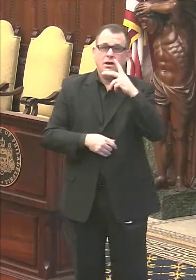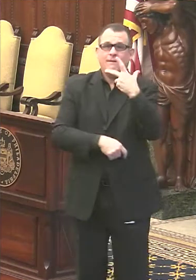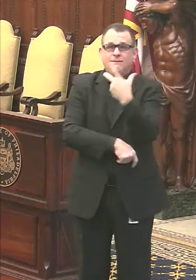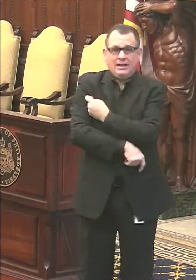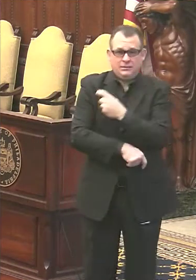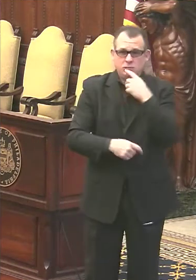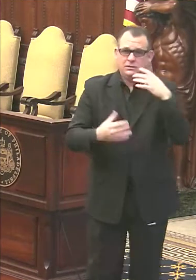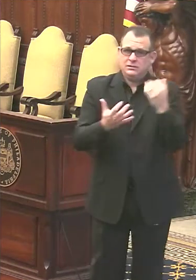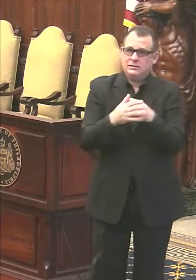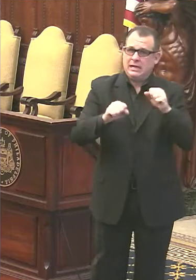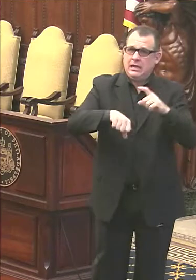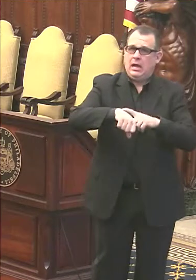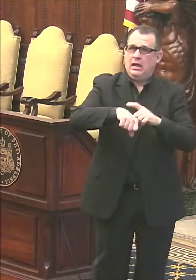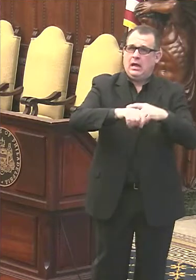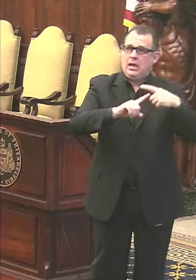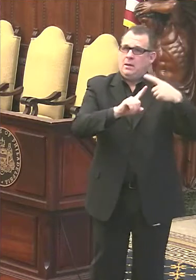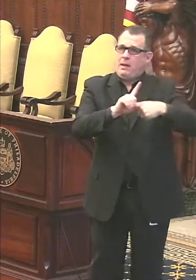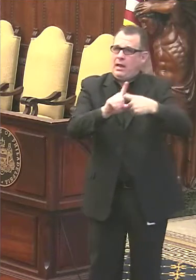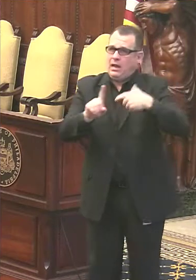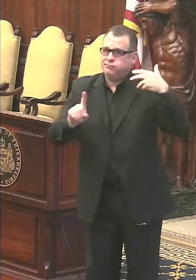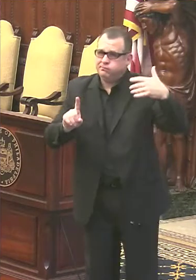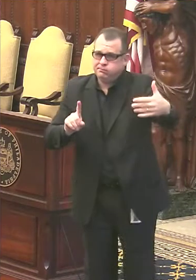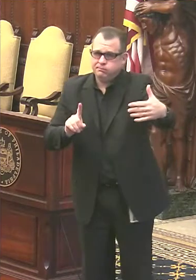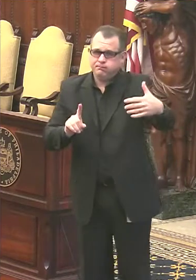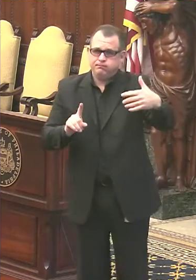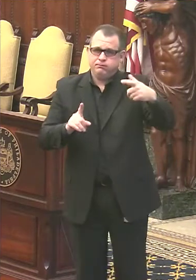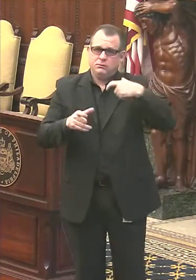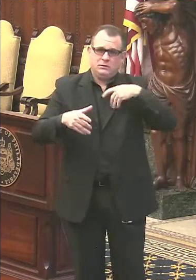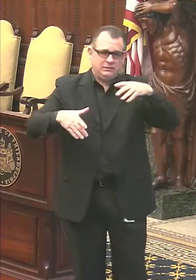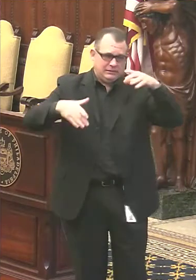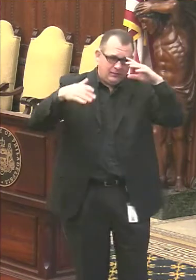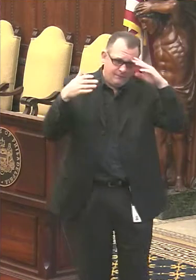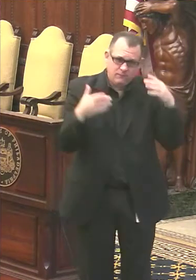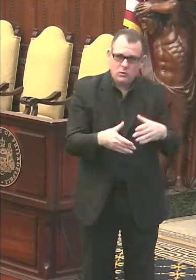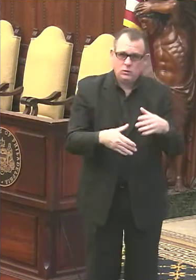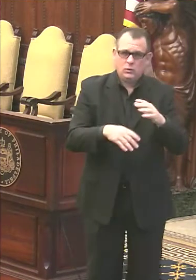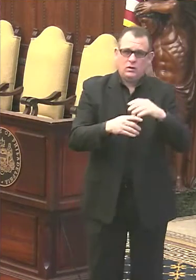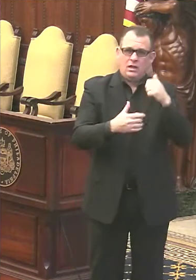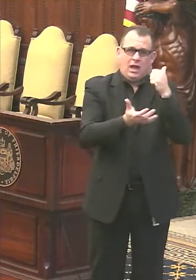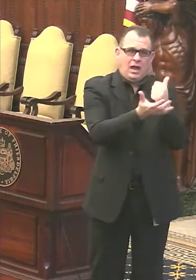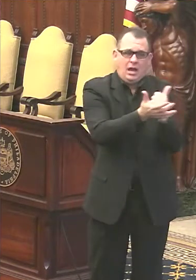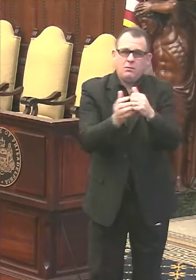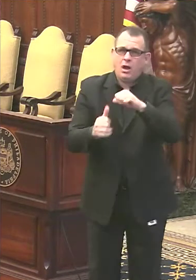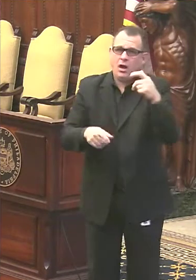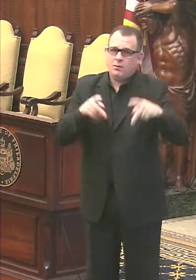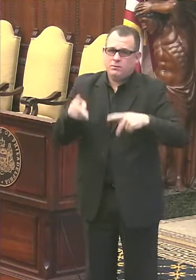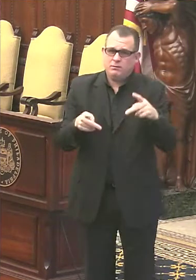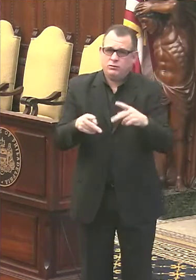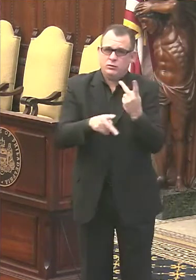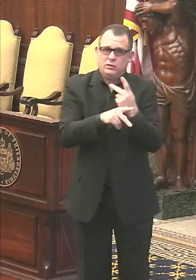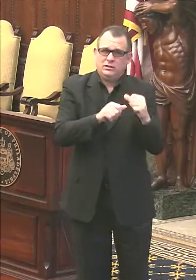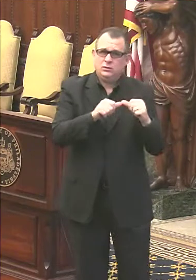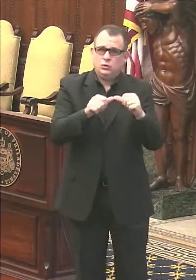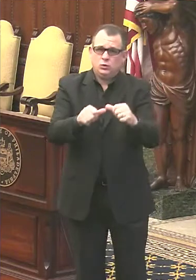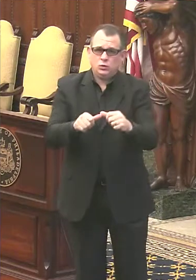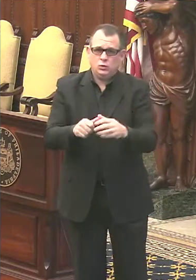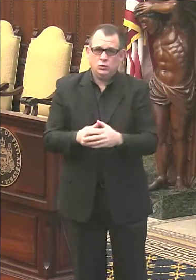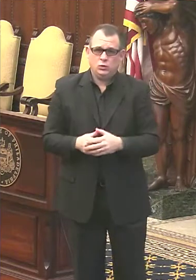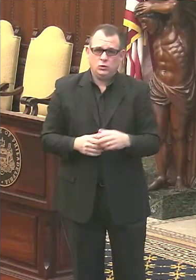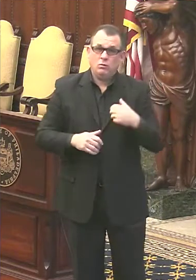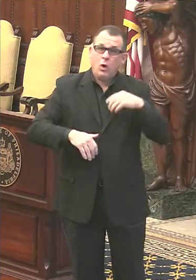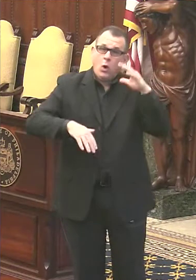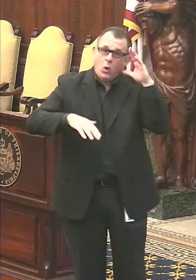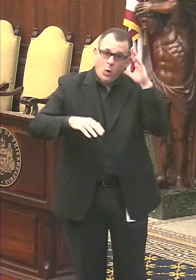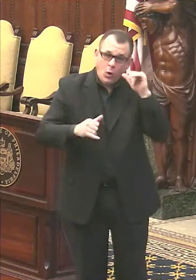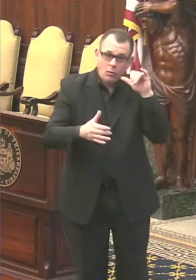out, so our diligence and our devotion to helping others must continue. Of course, we are hopeful the end will come, particularly with the new